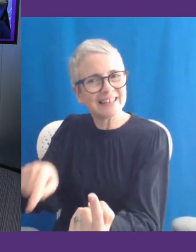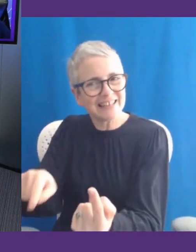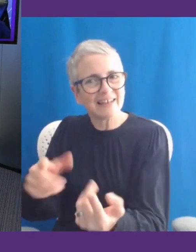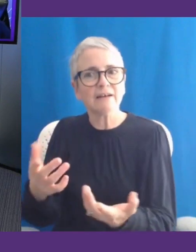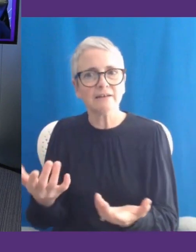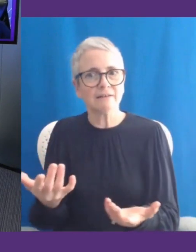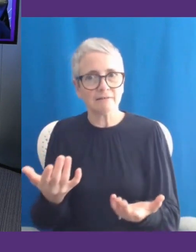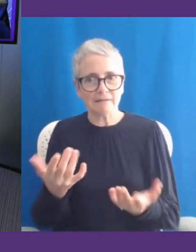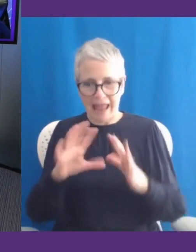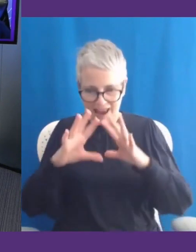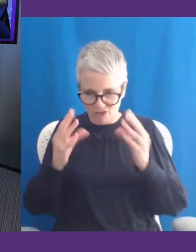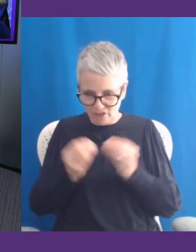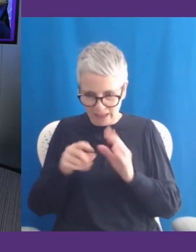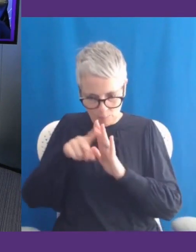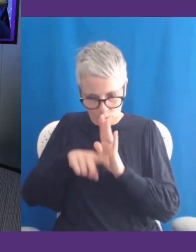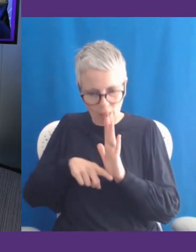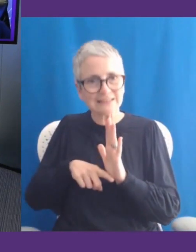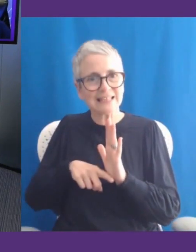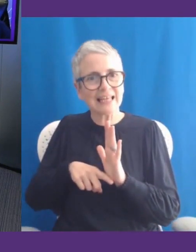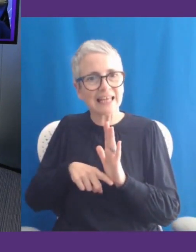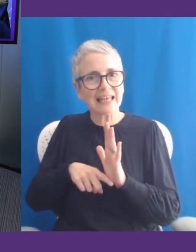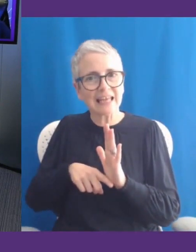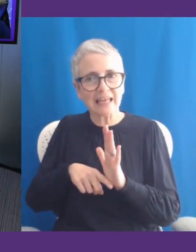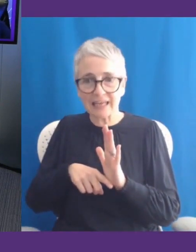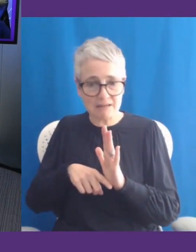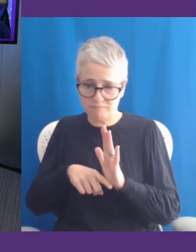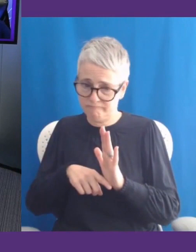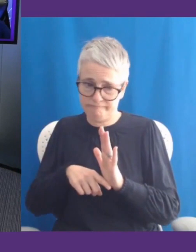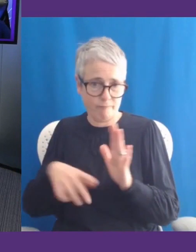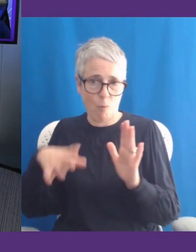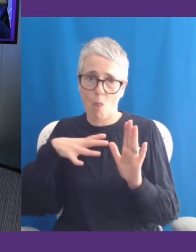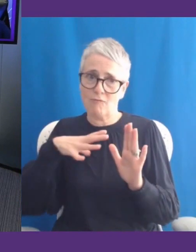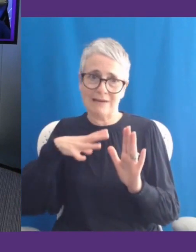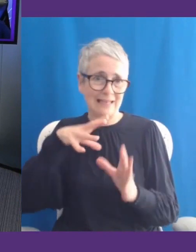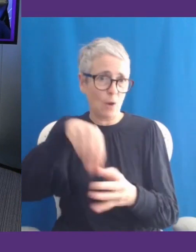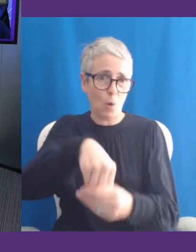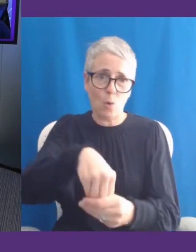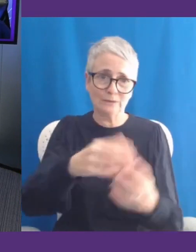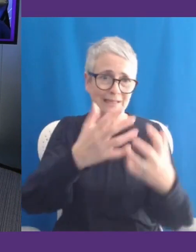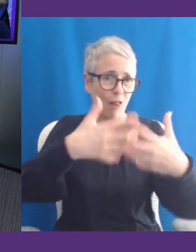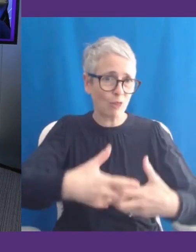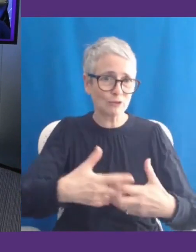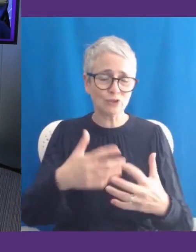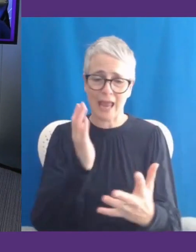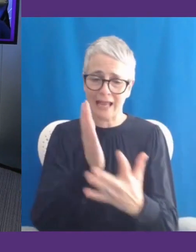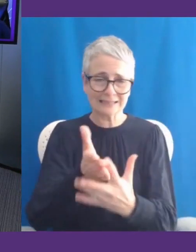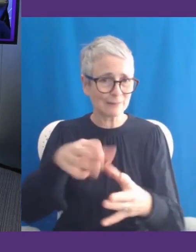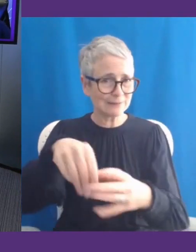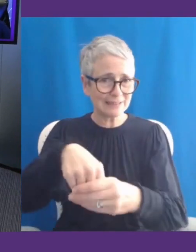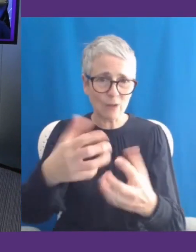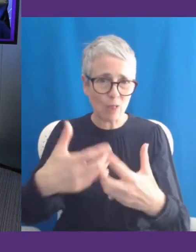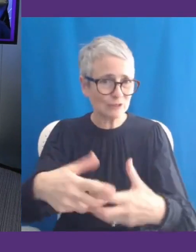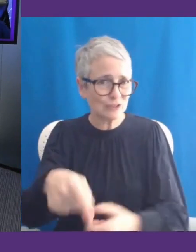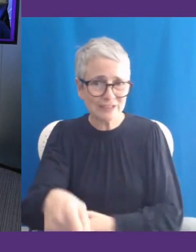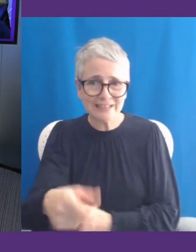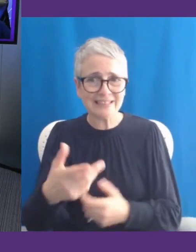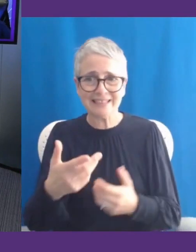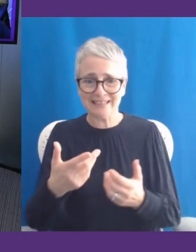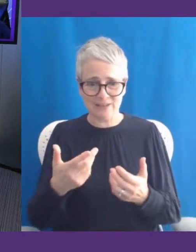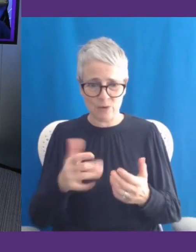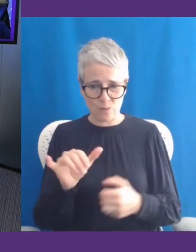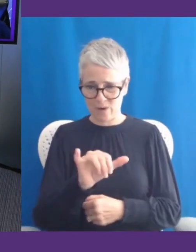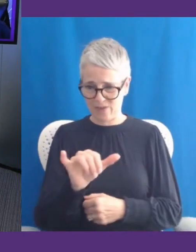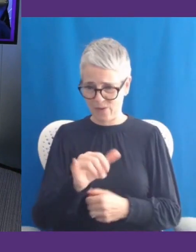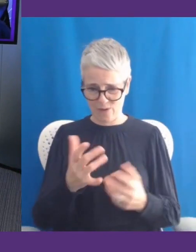being created in some way incorporates technology and accessible technology, whether that's what as a society can we provide to